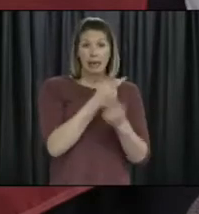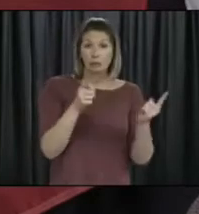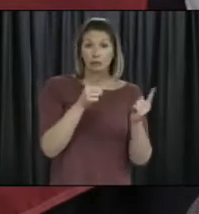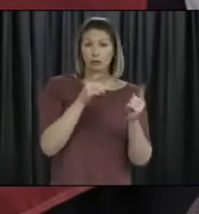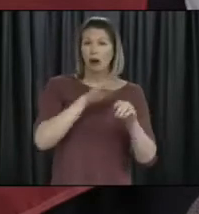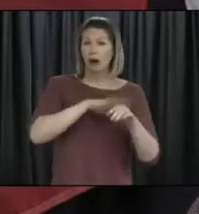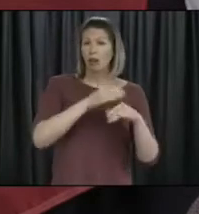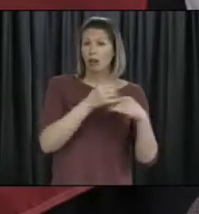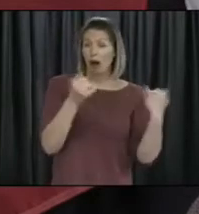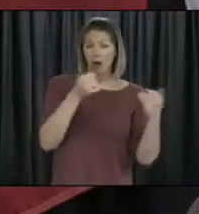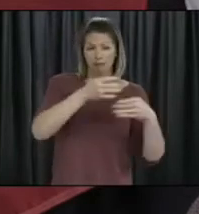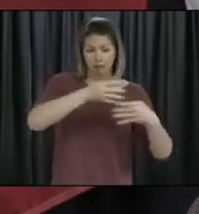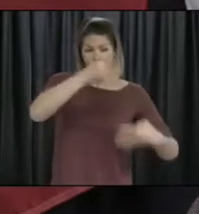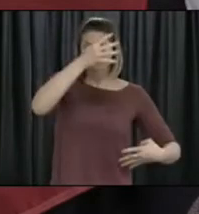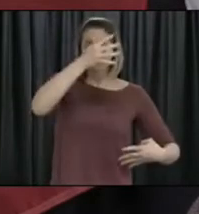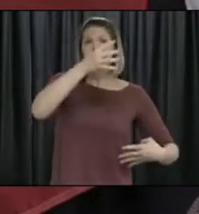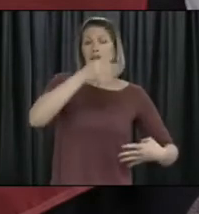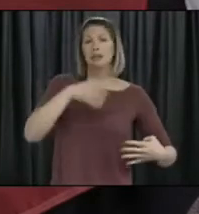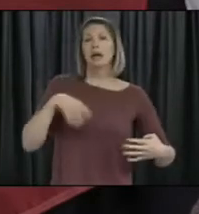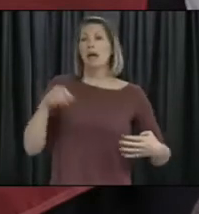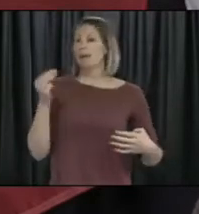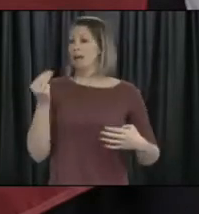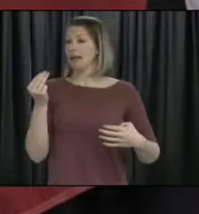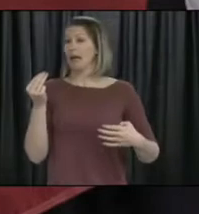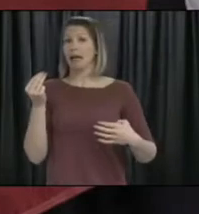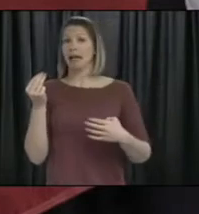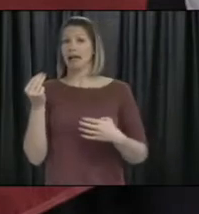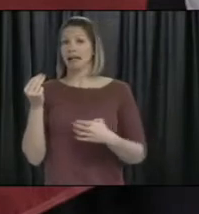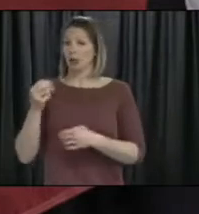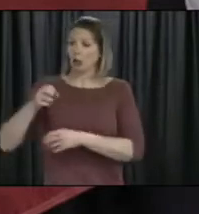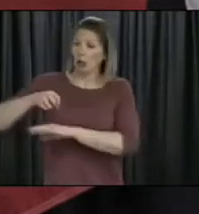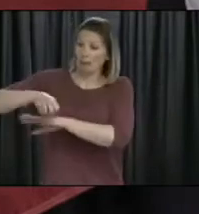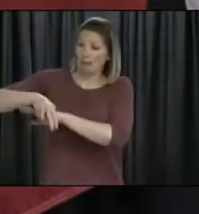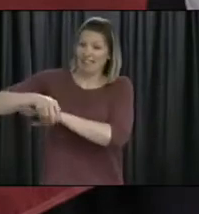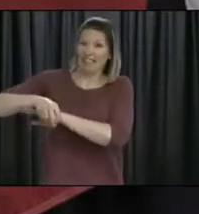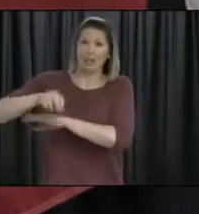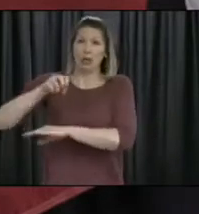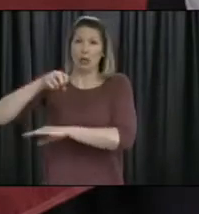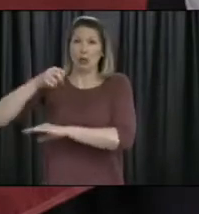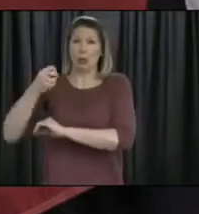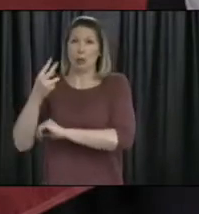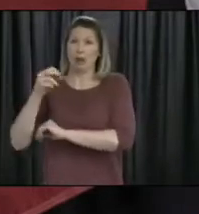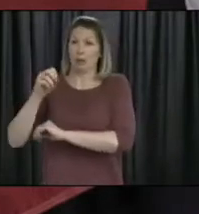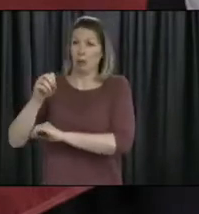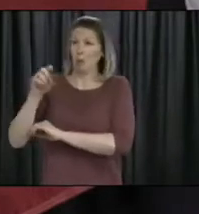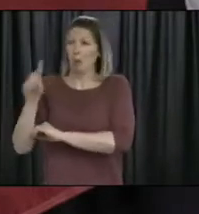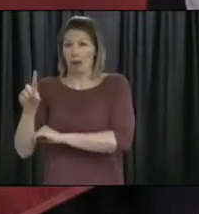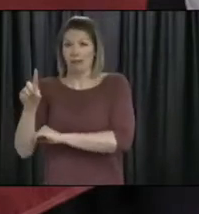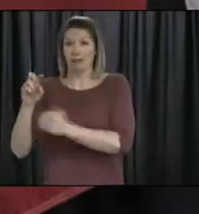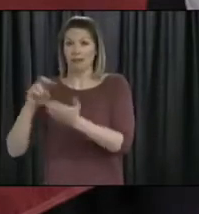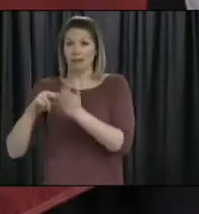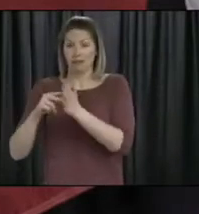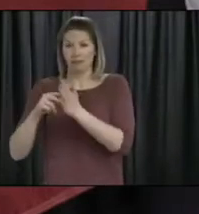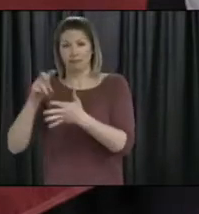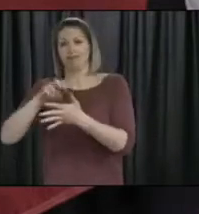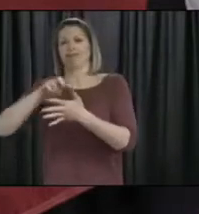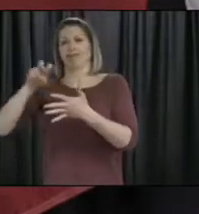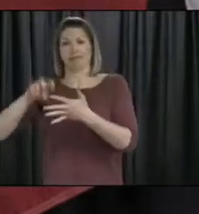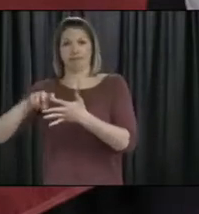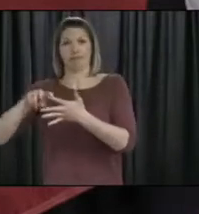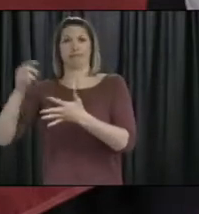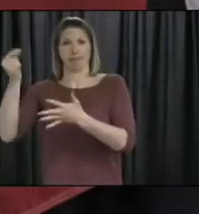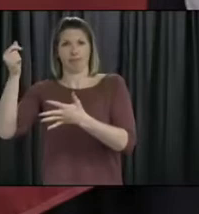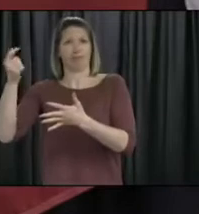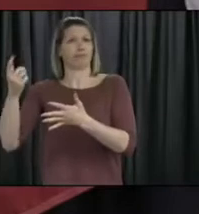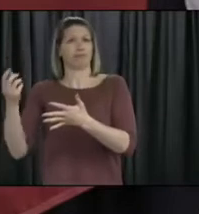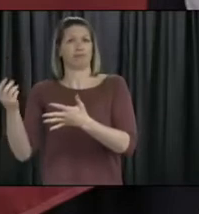And I encourage people to visit the website, too. There's some information there on what alert level four means, so, you know, get yourself accustomed to